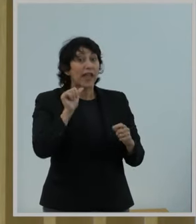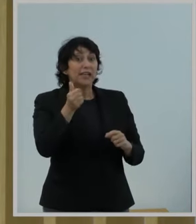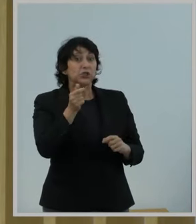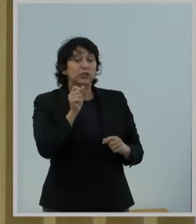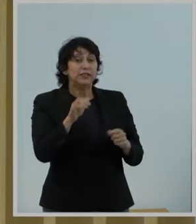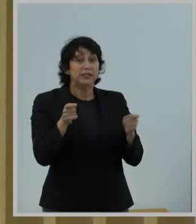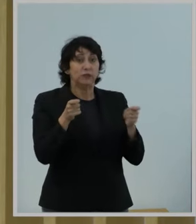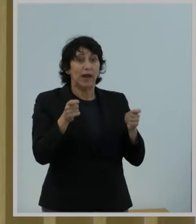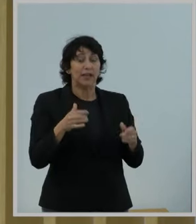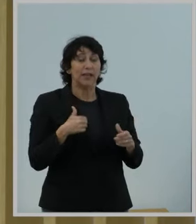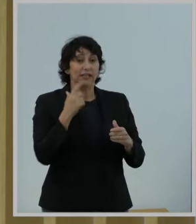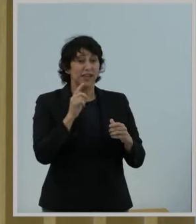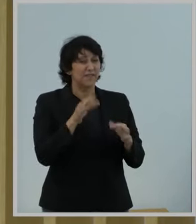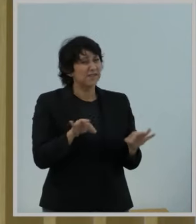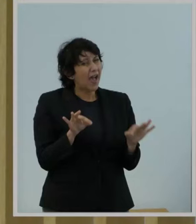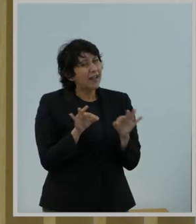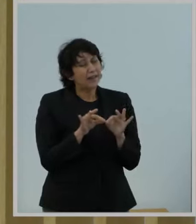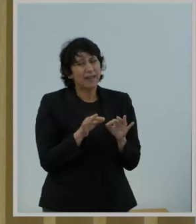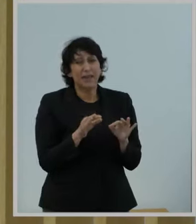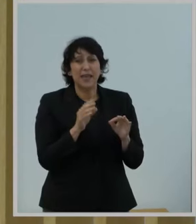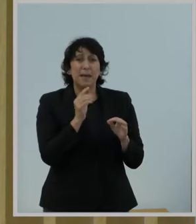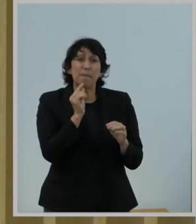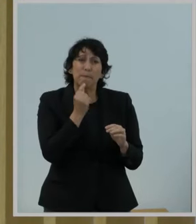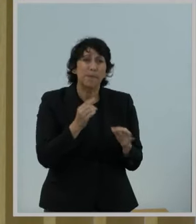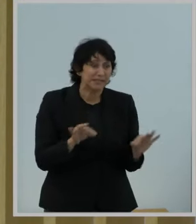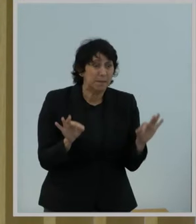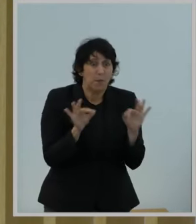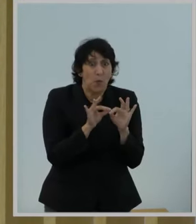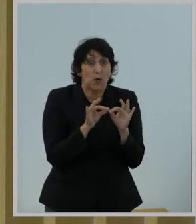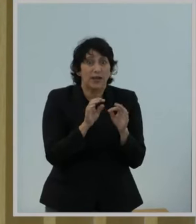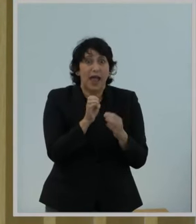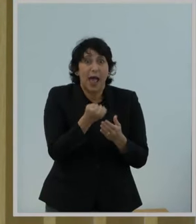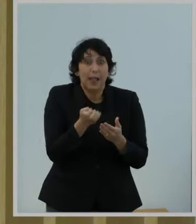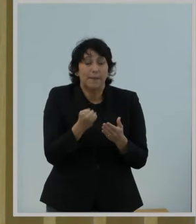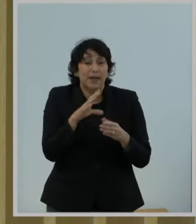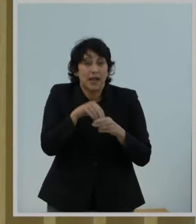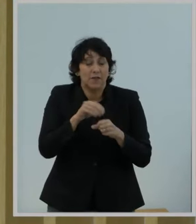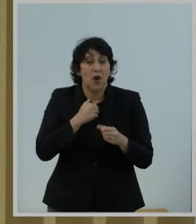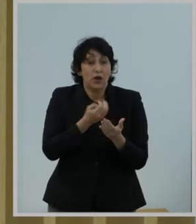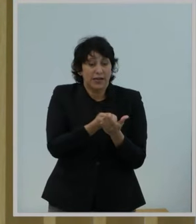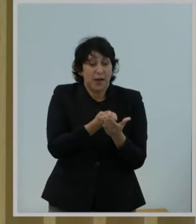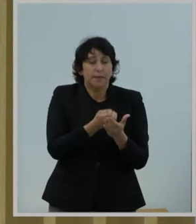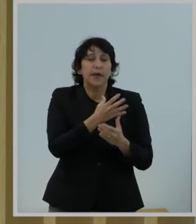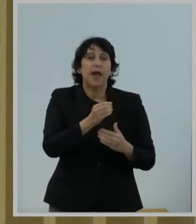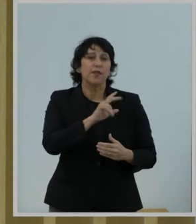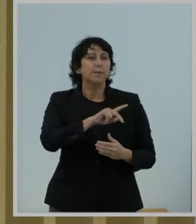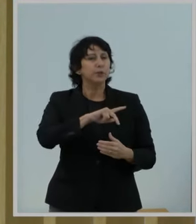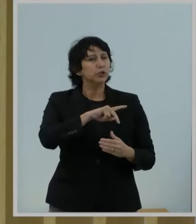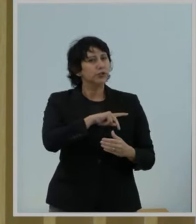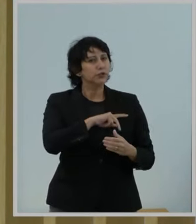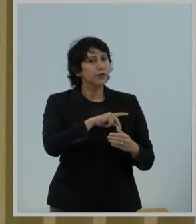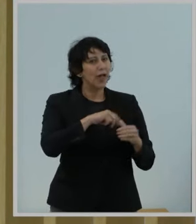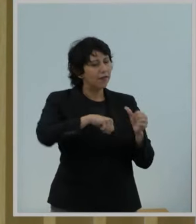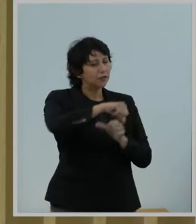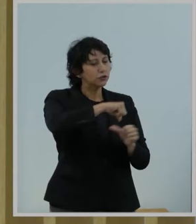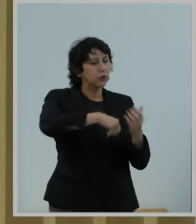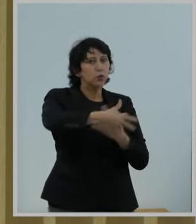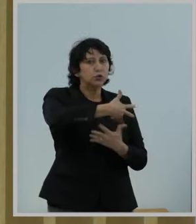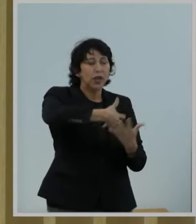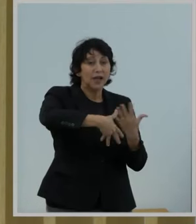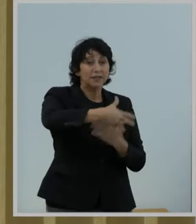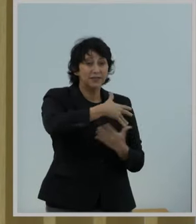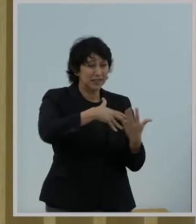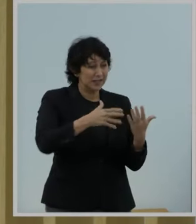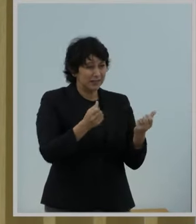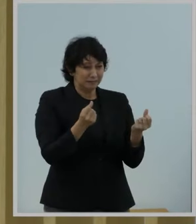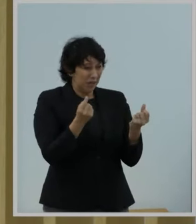vitally important element of our economy in the personal and social lives of hundreds